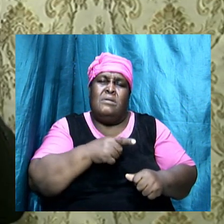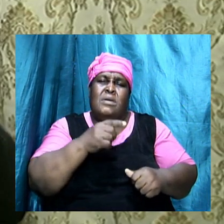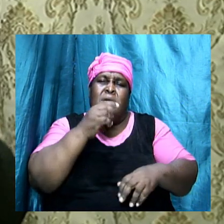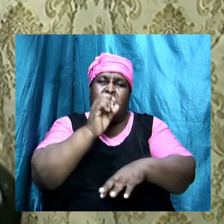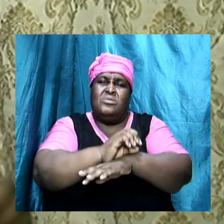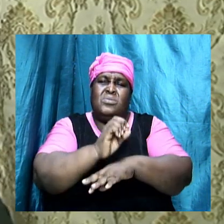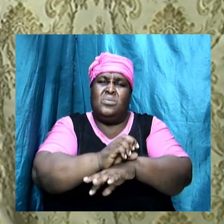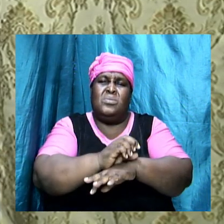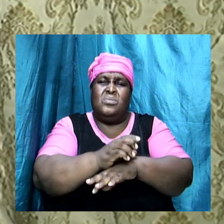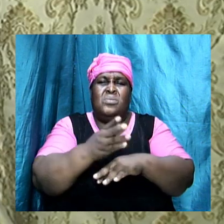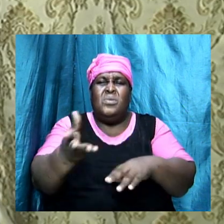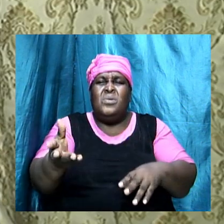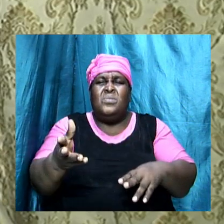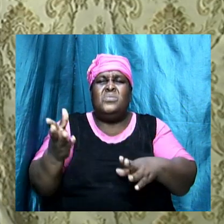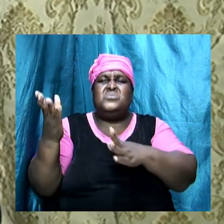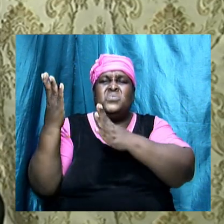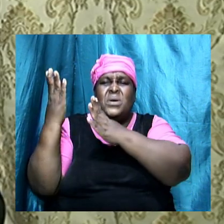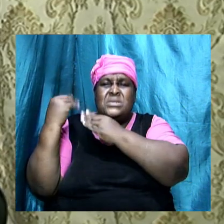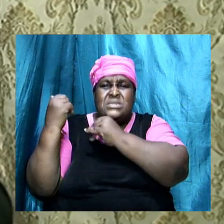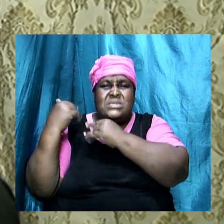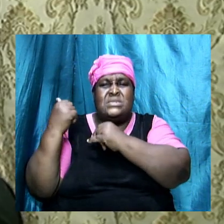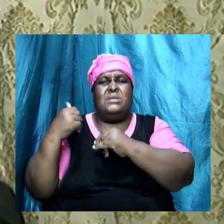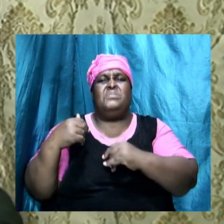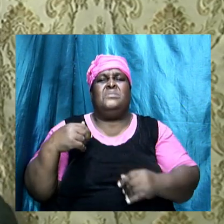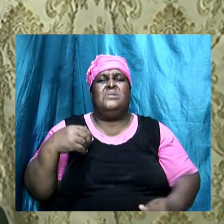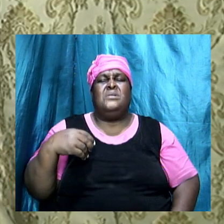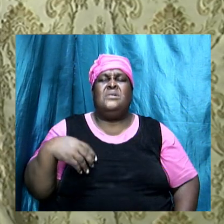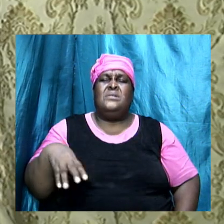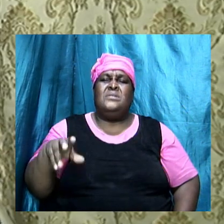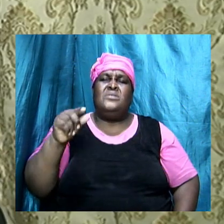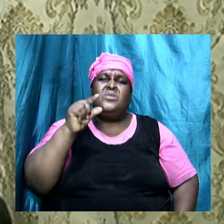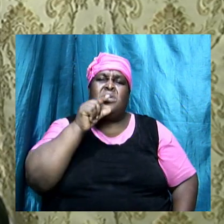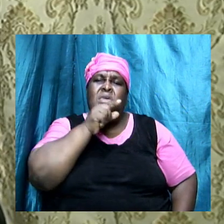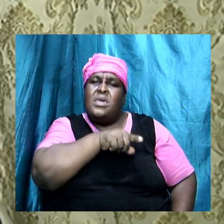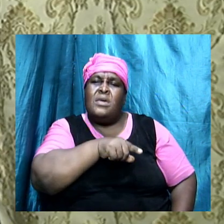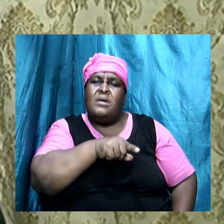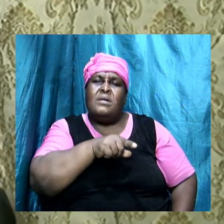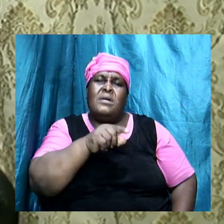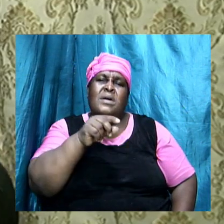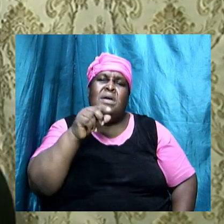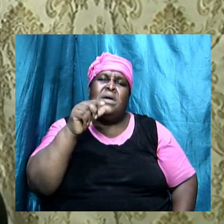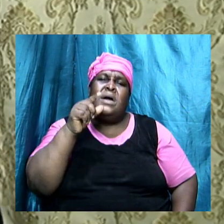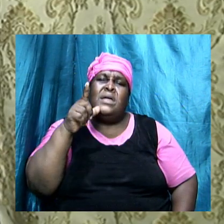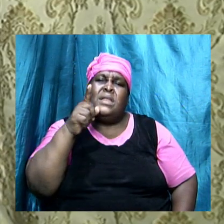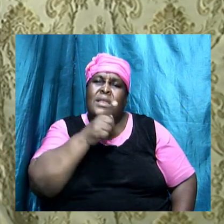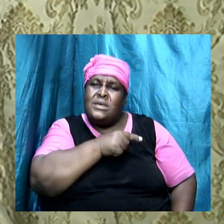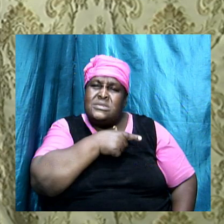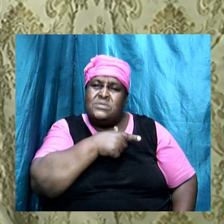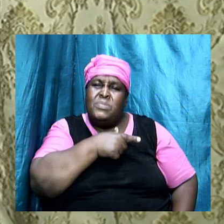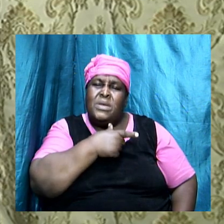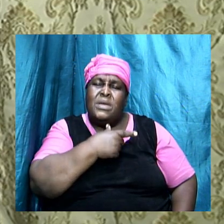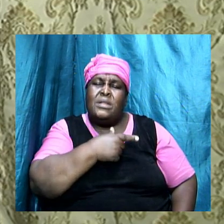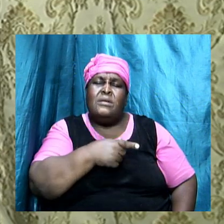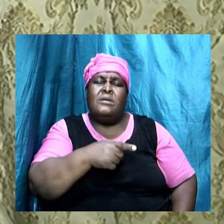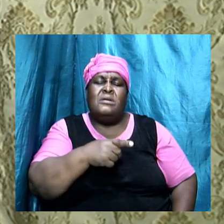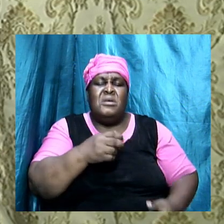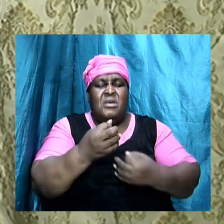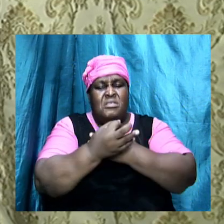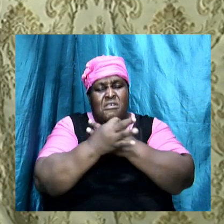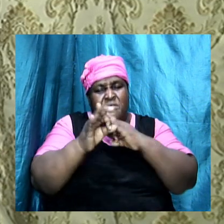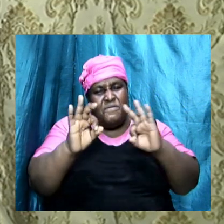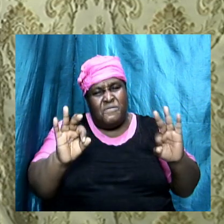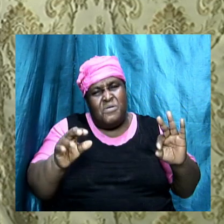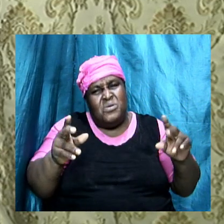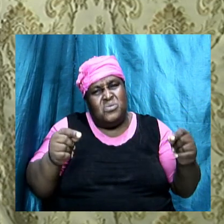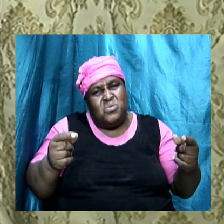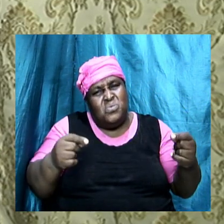look here, this is a normal part of, you know, people are free to make their choices and people are free to do these things. And I